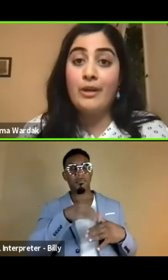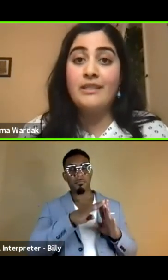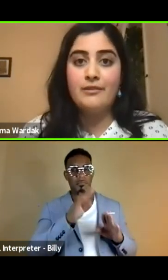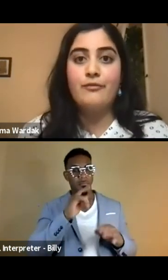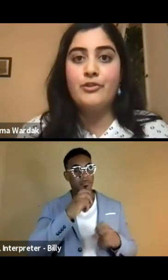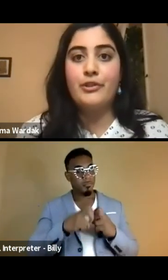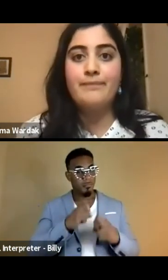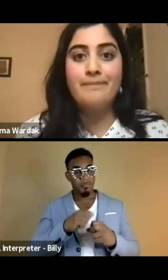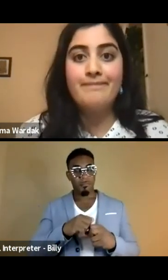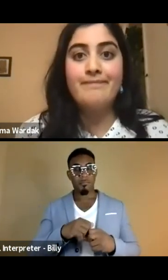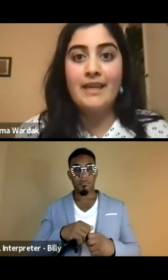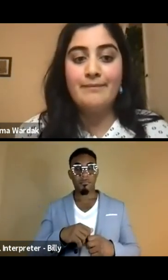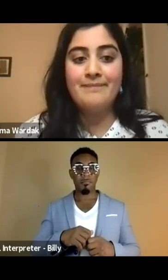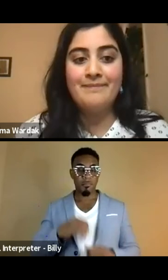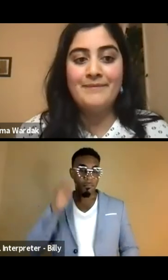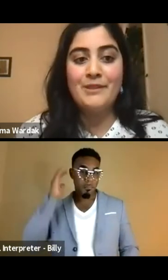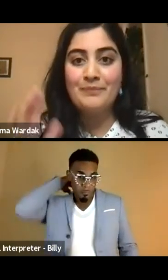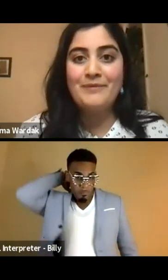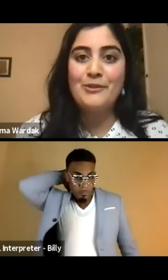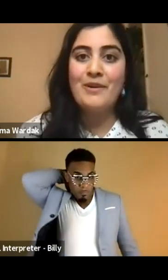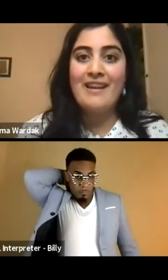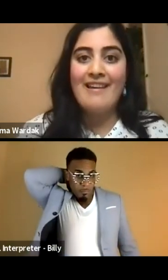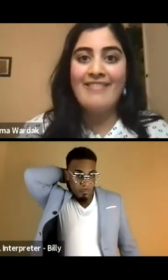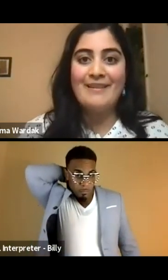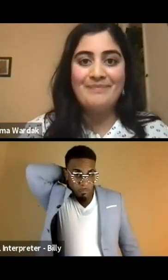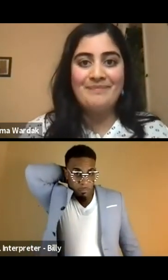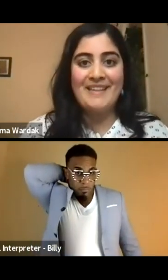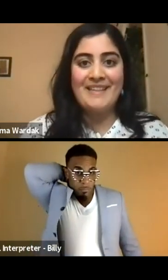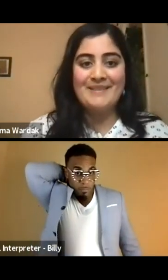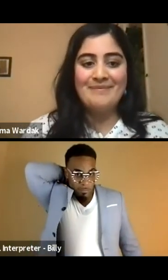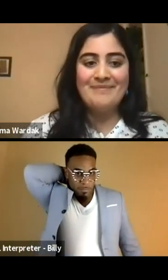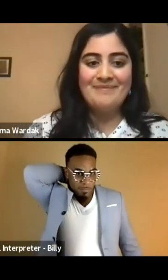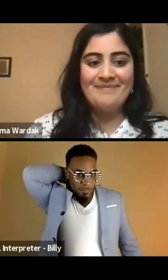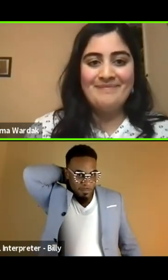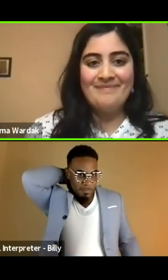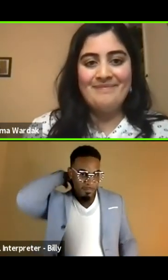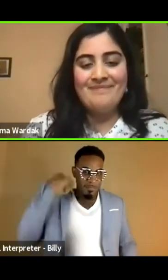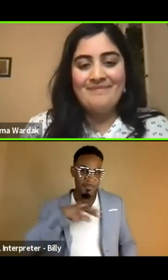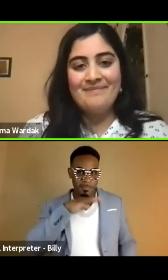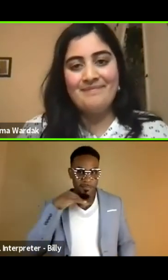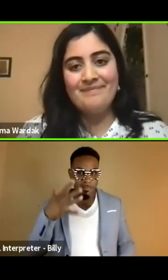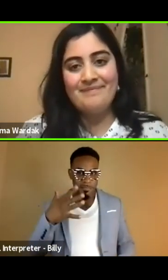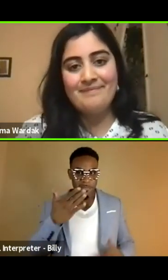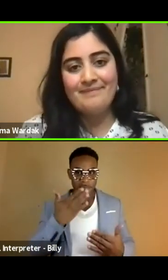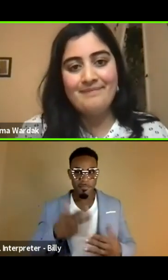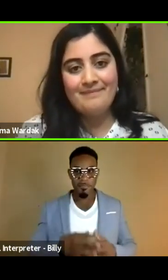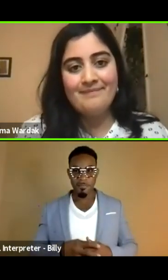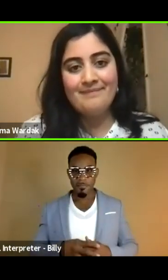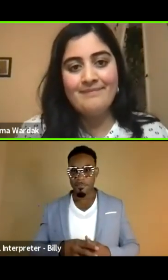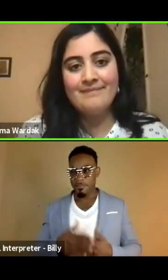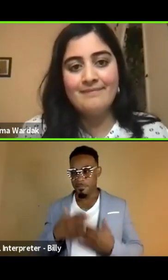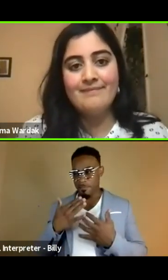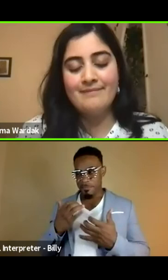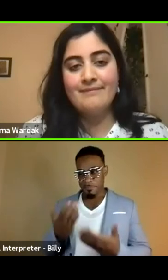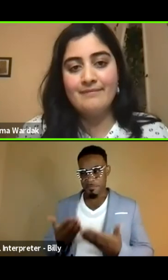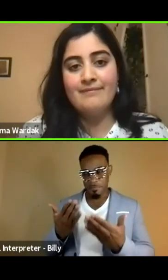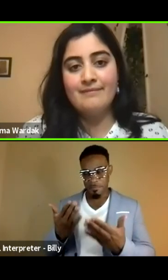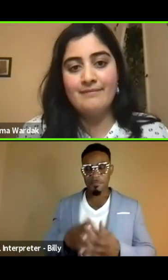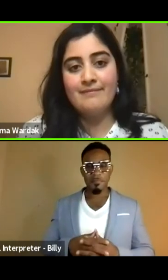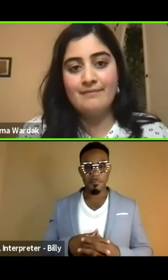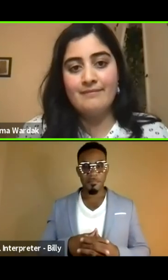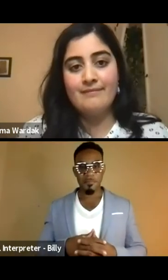Yeah, sure. Yeah. Okay. Thanks. Thank you so much for bringing that up.